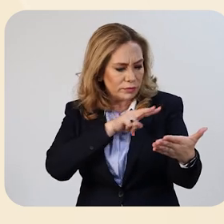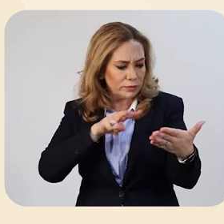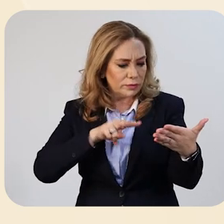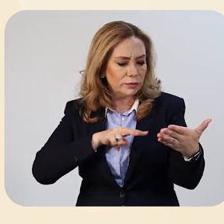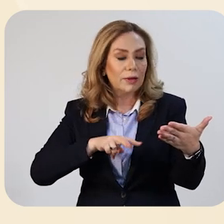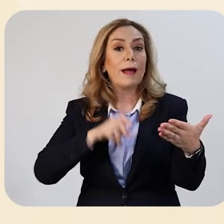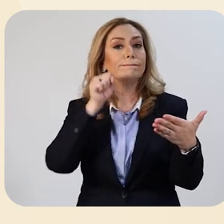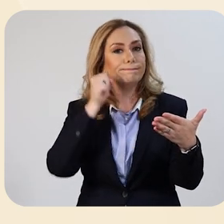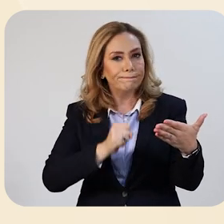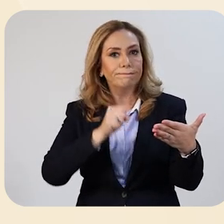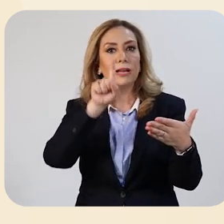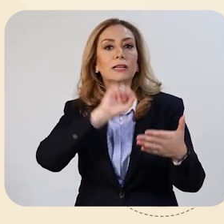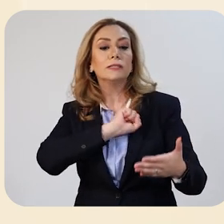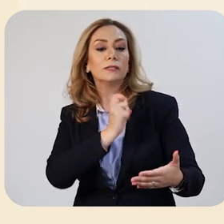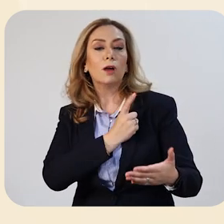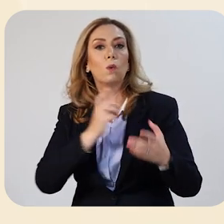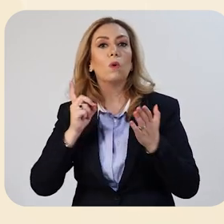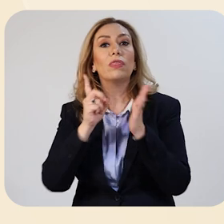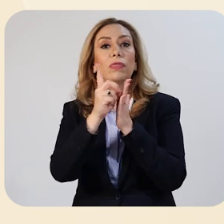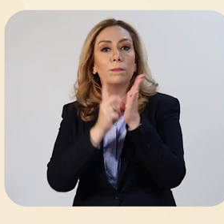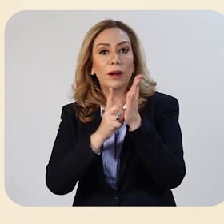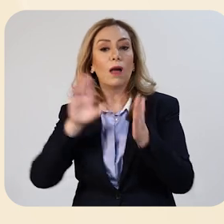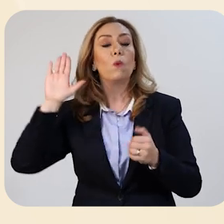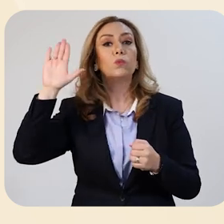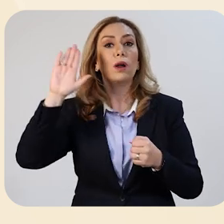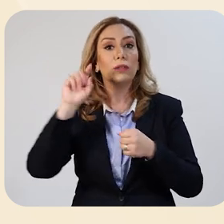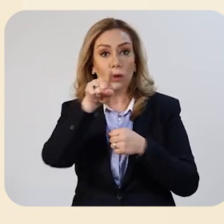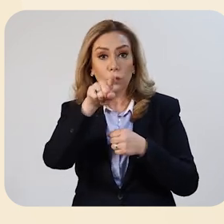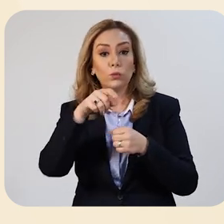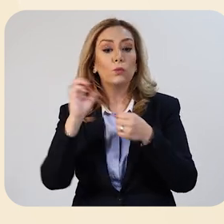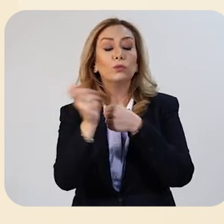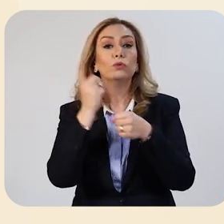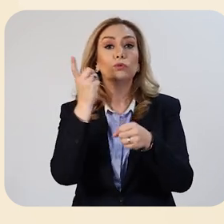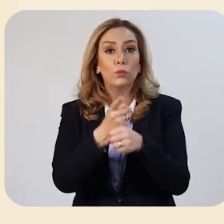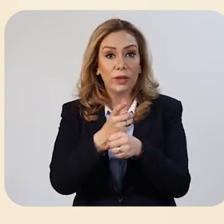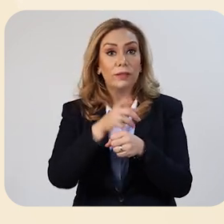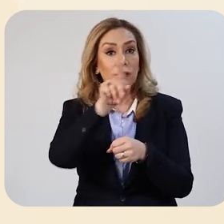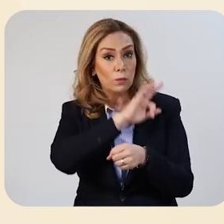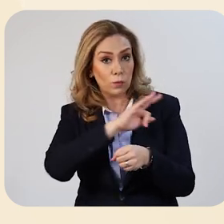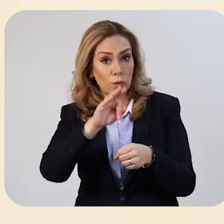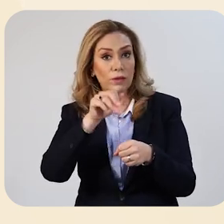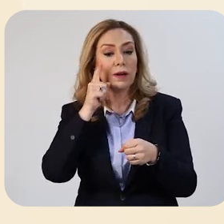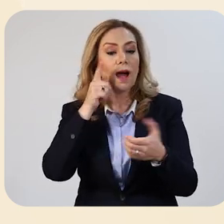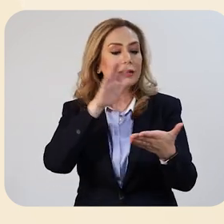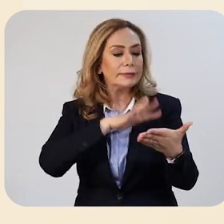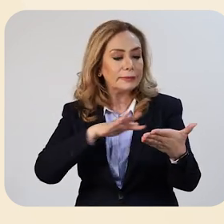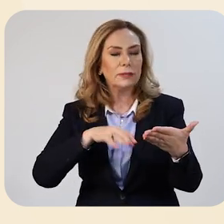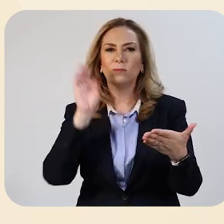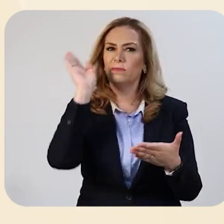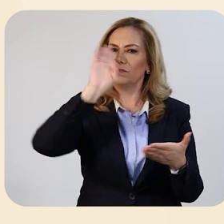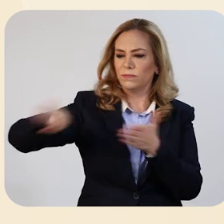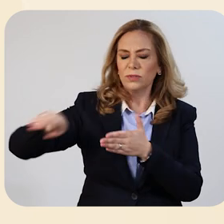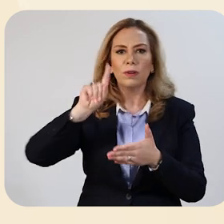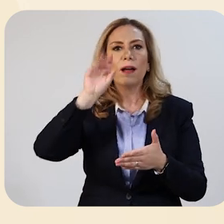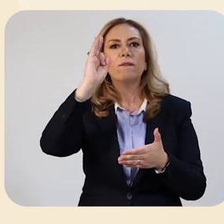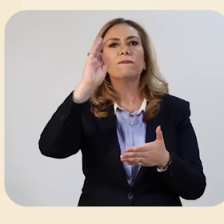preventive measures issued by official health authorities in the country with regard to the novel coronavirus And not to follow